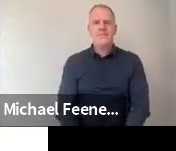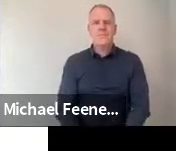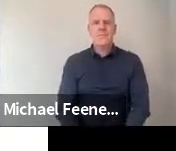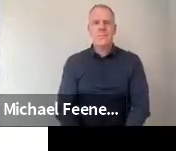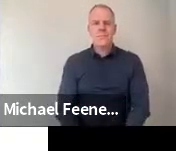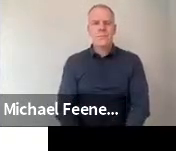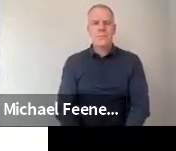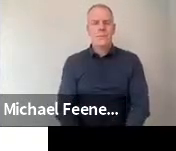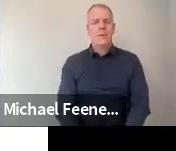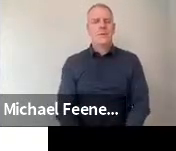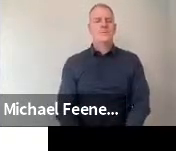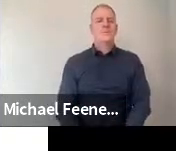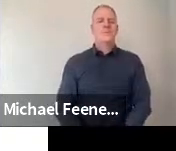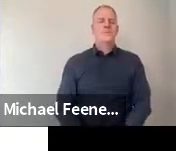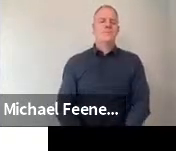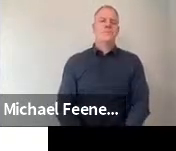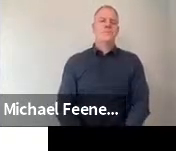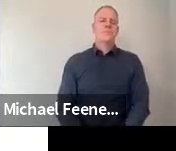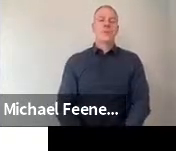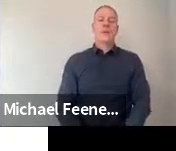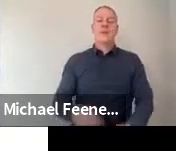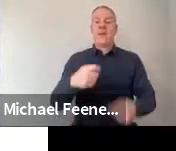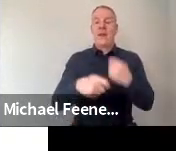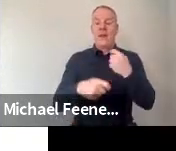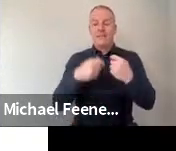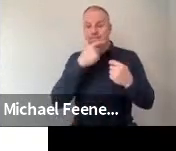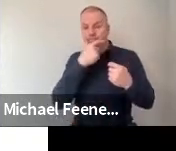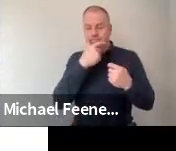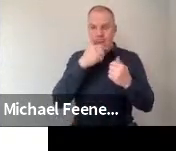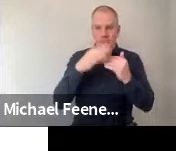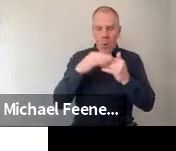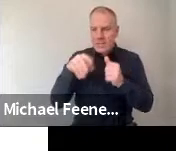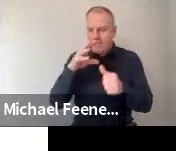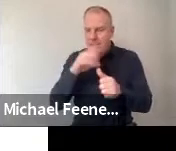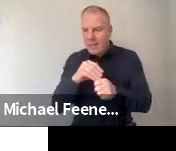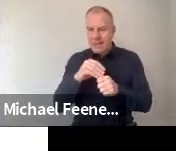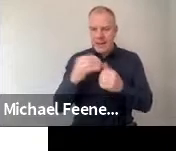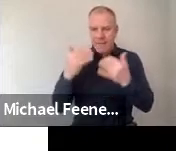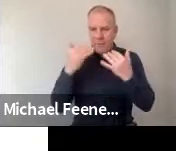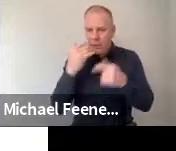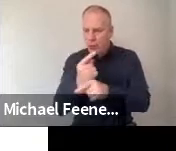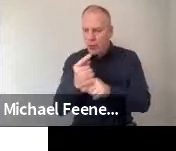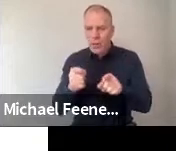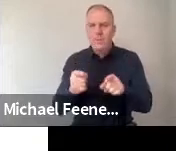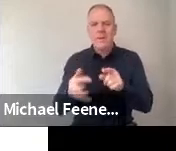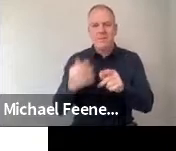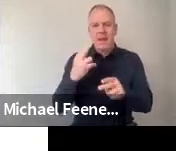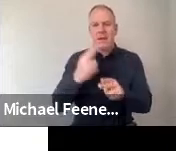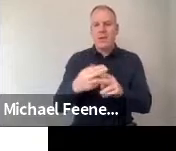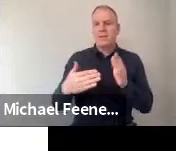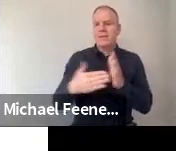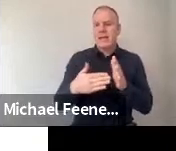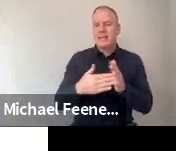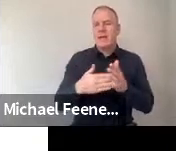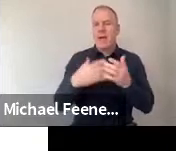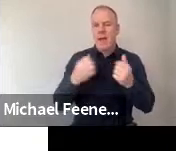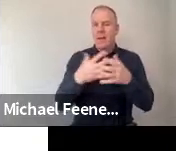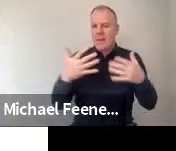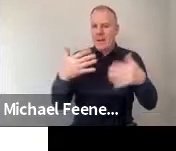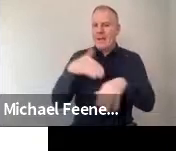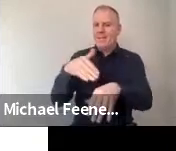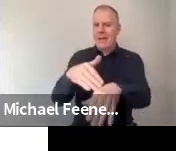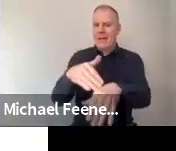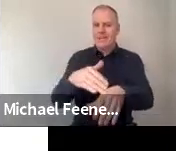When we kind of dive in to look at whether there's any specific patterns, we did find a statistically significant effect